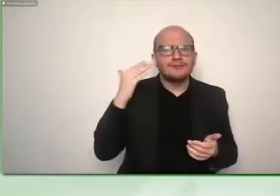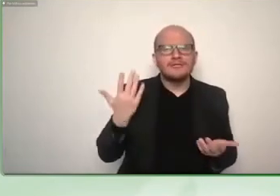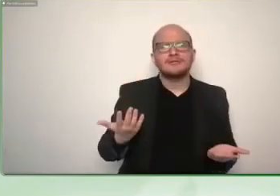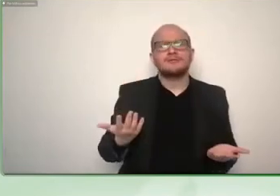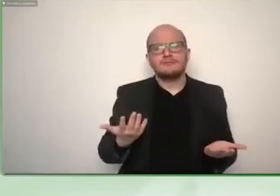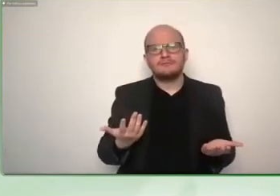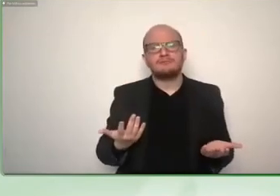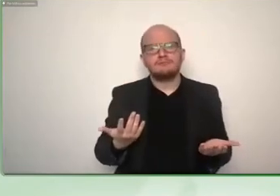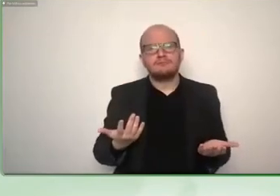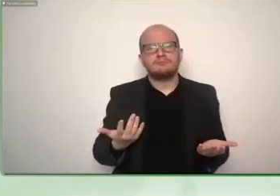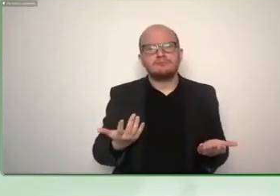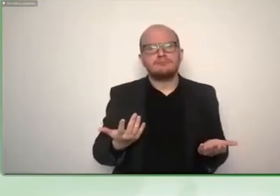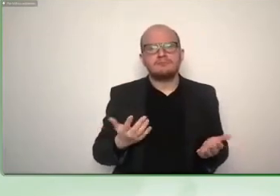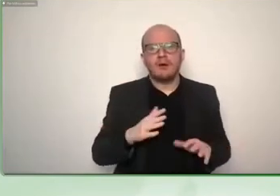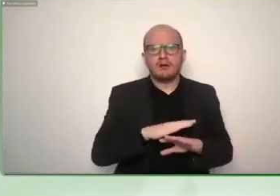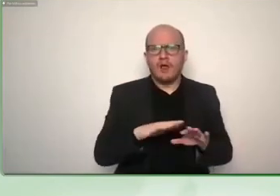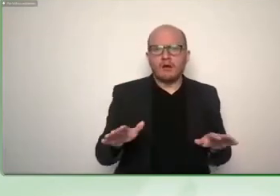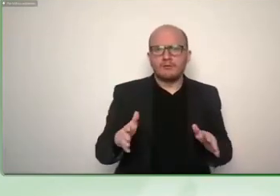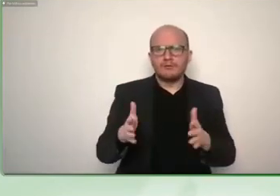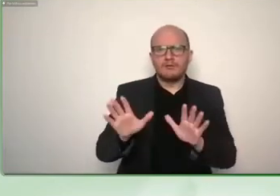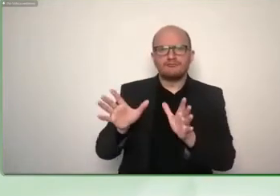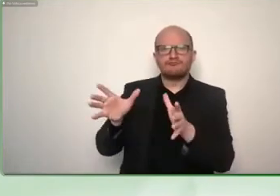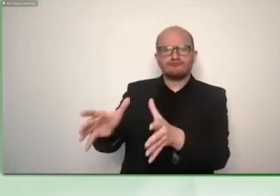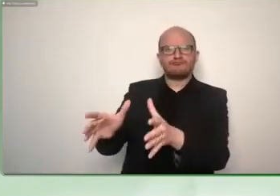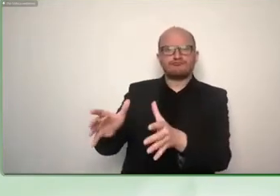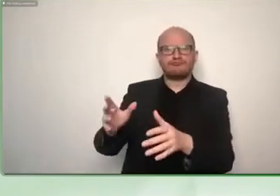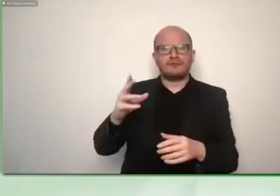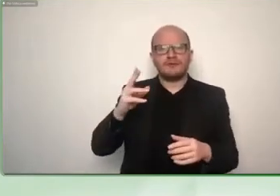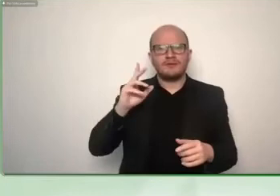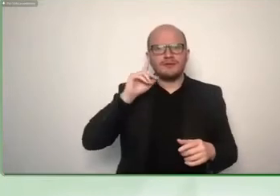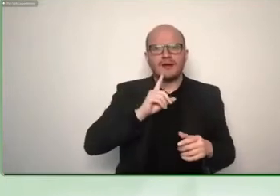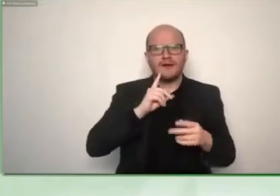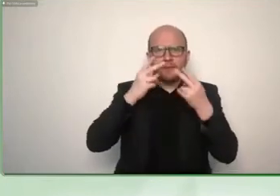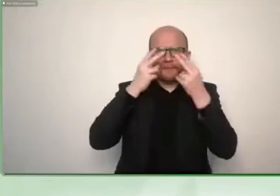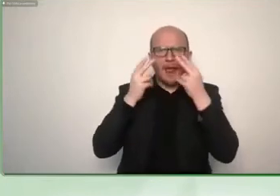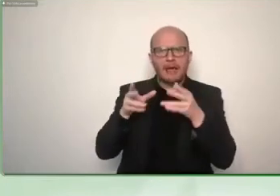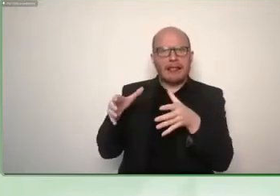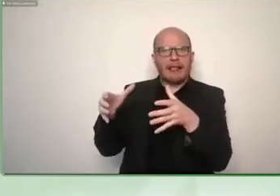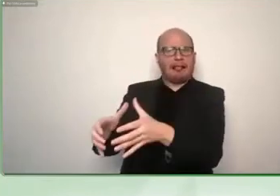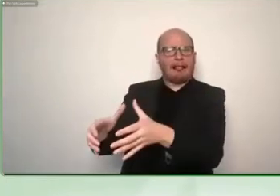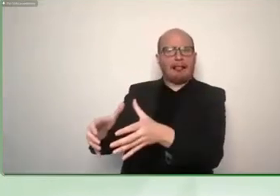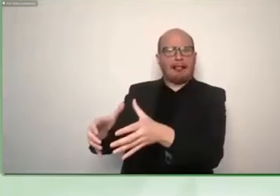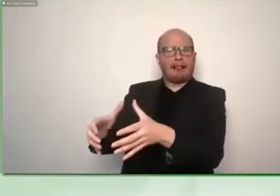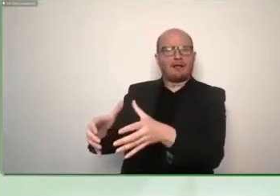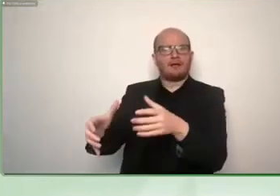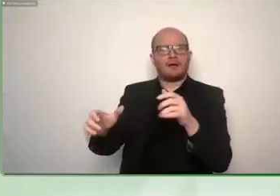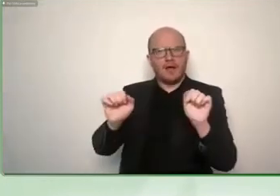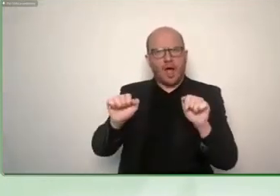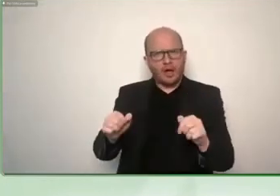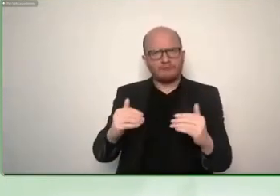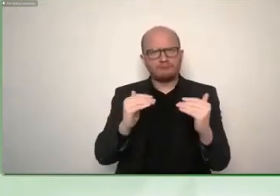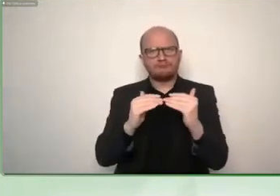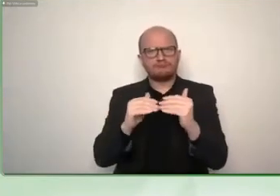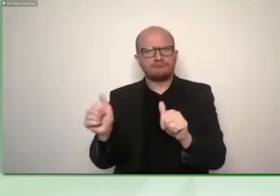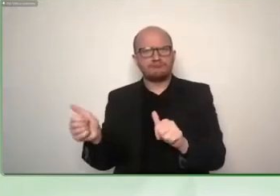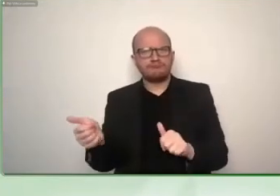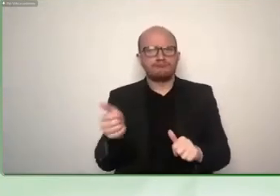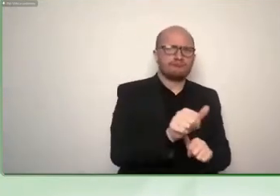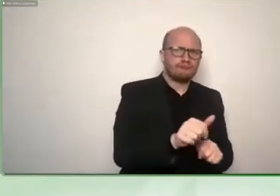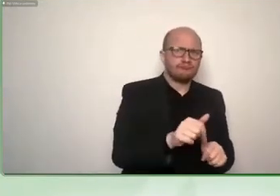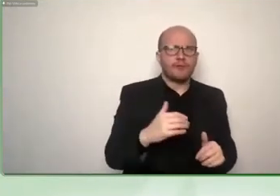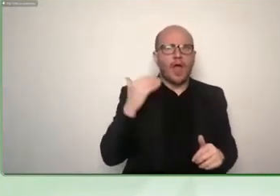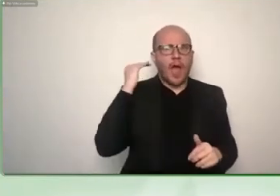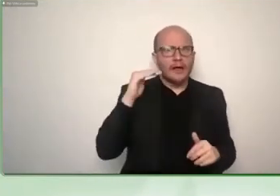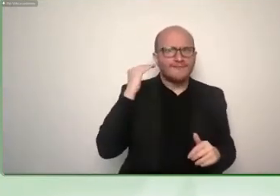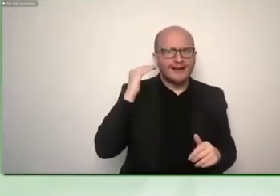rather small community but for a much bigger community that if this is known would help a lot more people so we'll have to